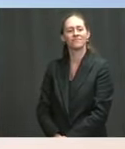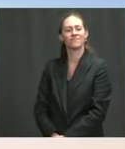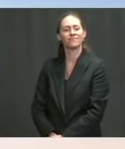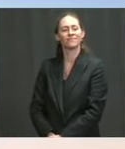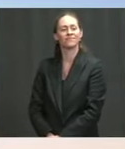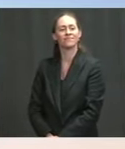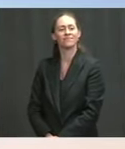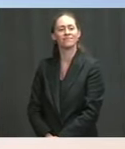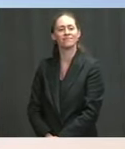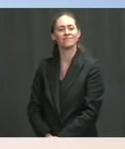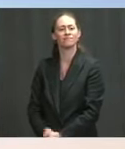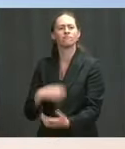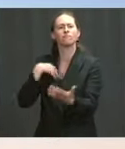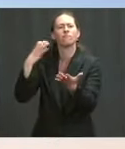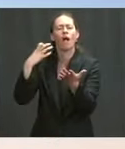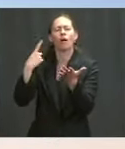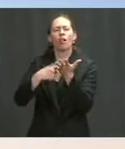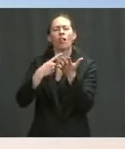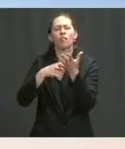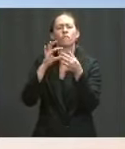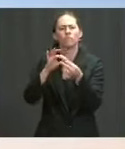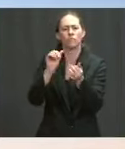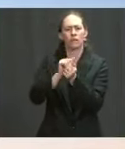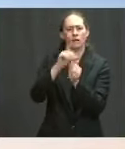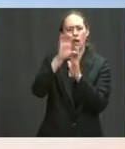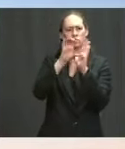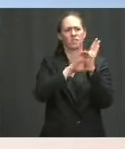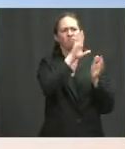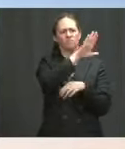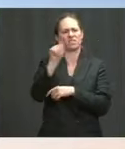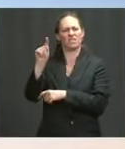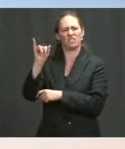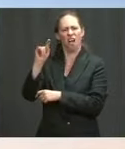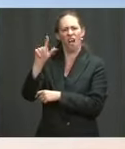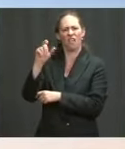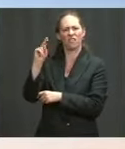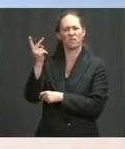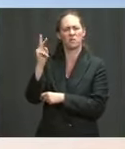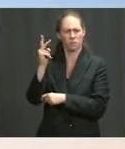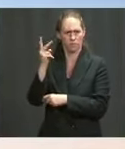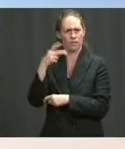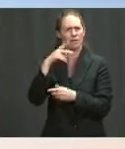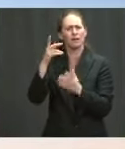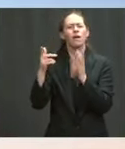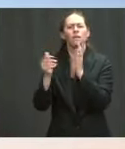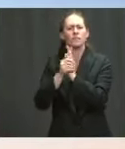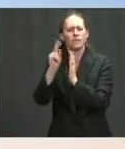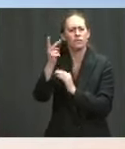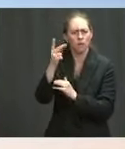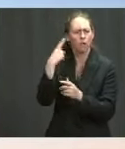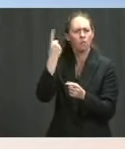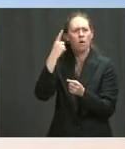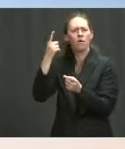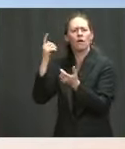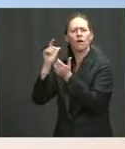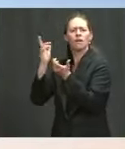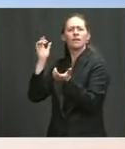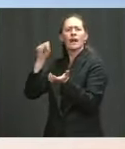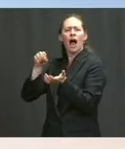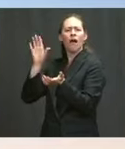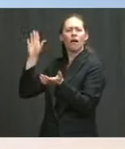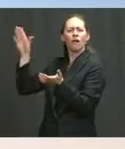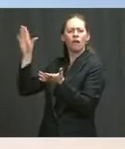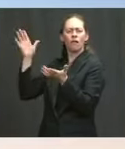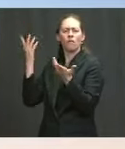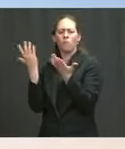for the war plane strikes in Iraq and Syria. Can you explain the administration's view on Article 2 and